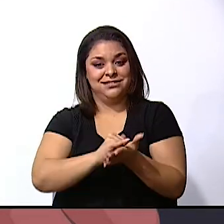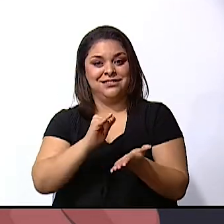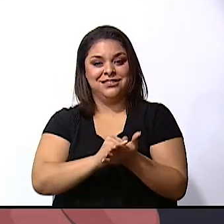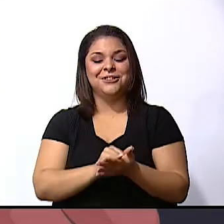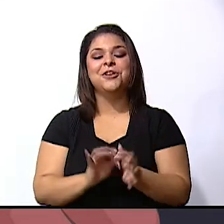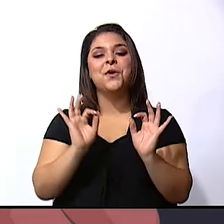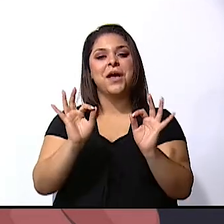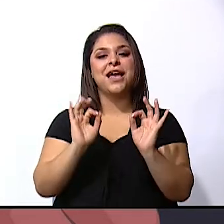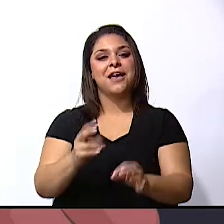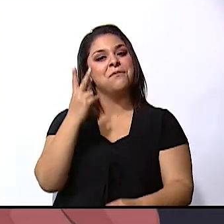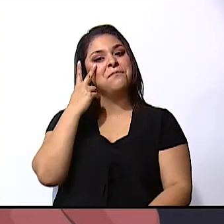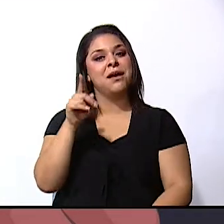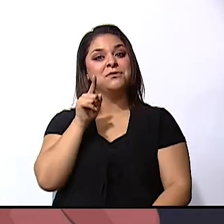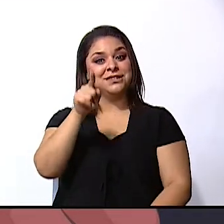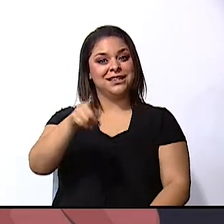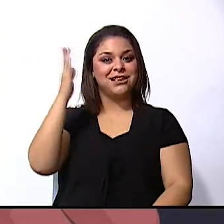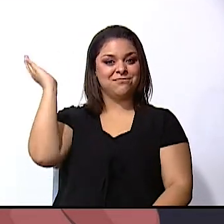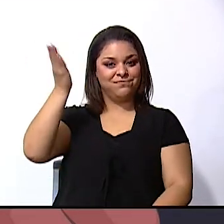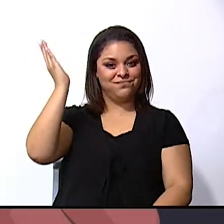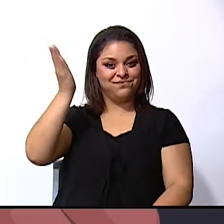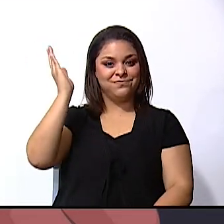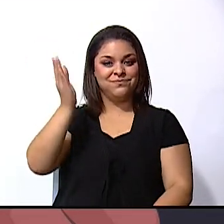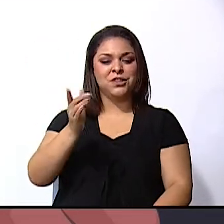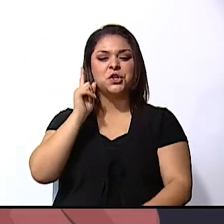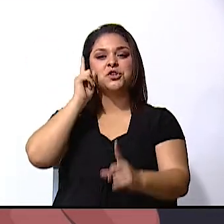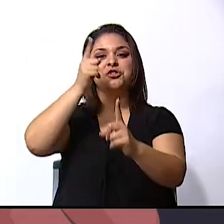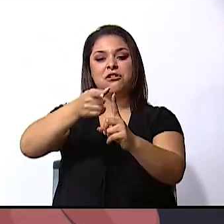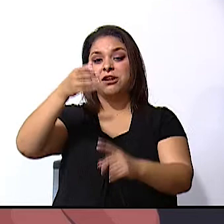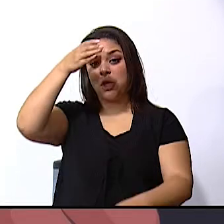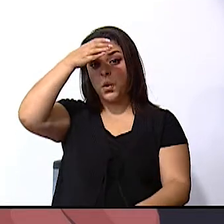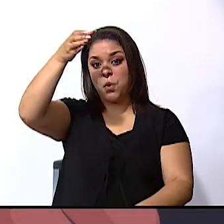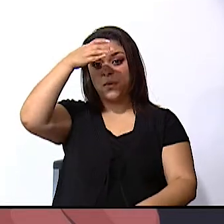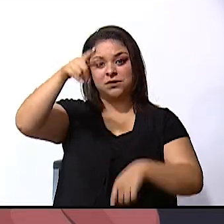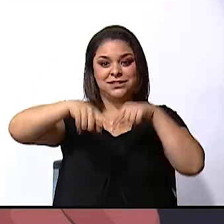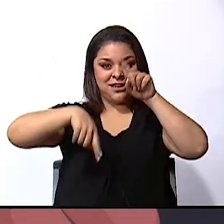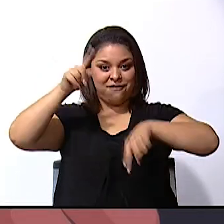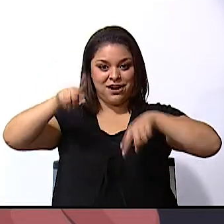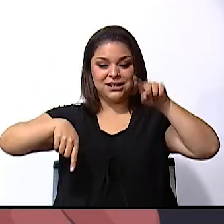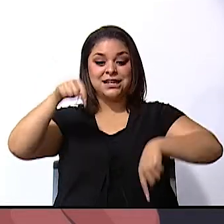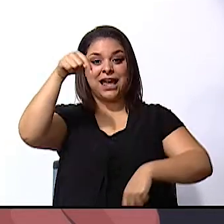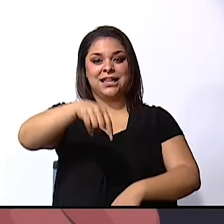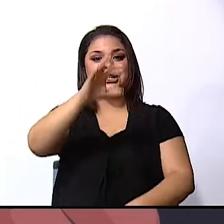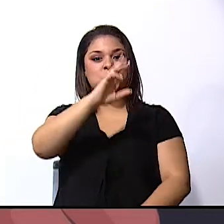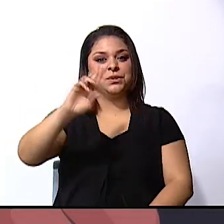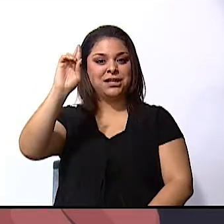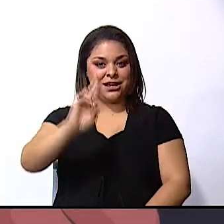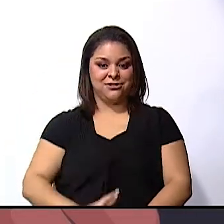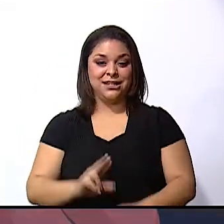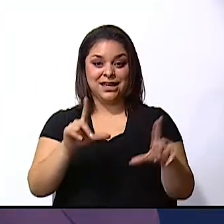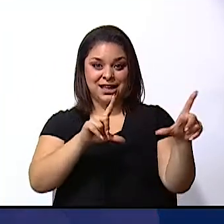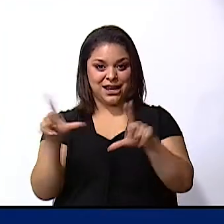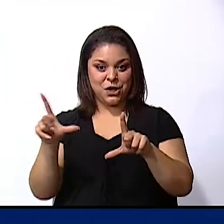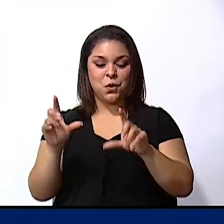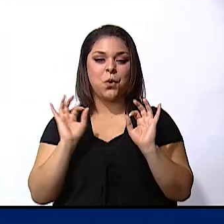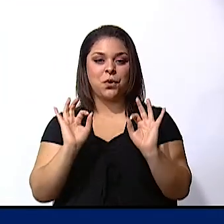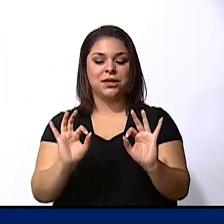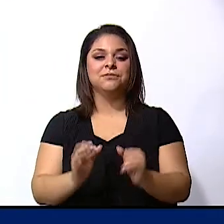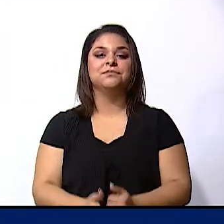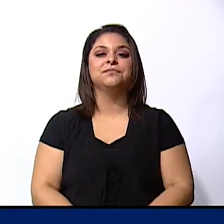so let's look at this presentation about cultural diversity in costa rica ready okay